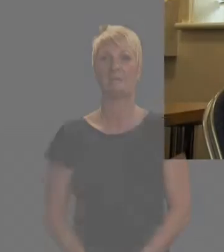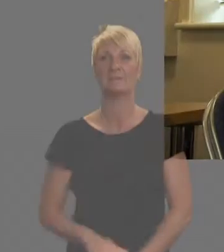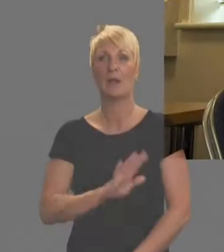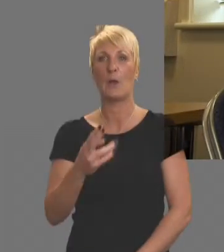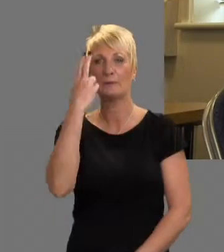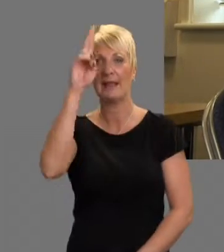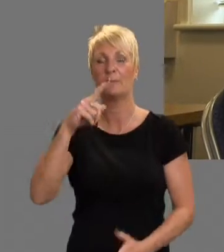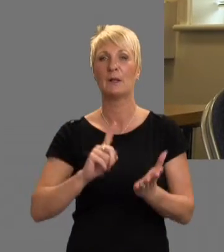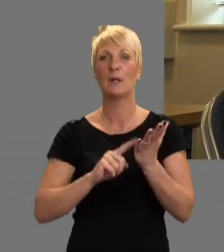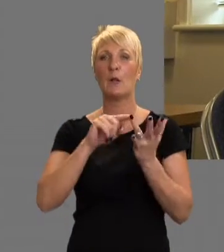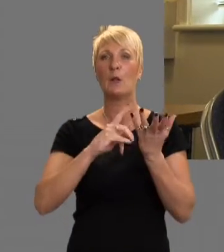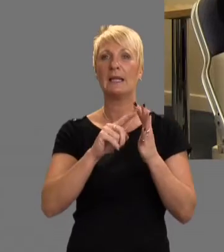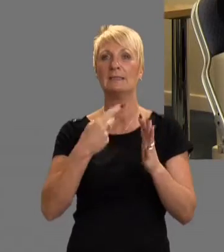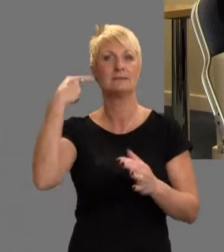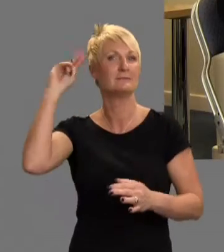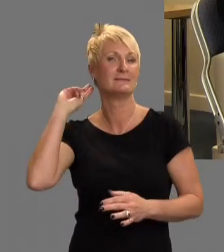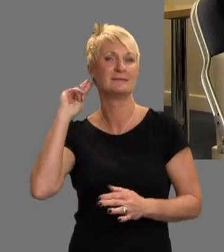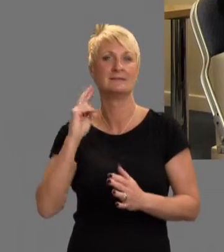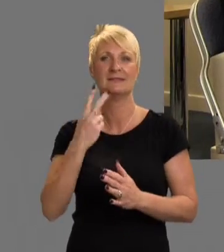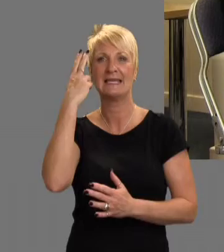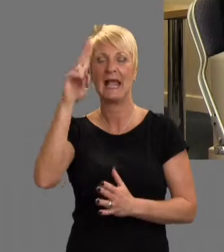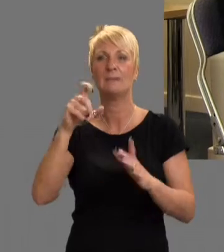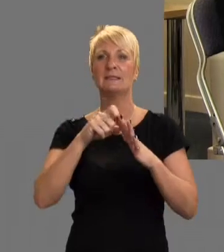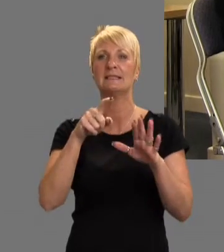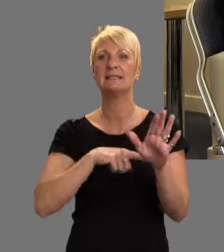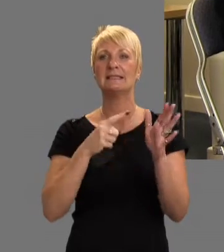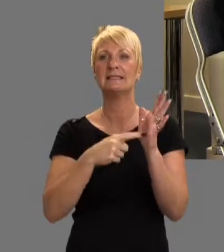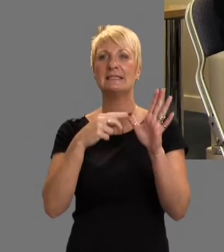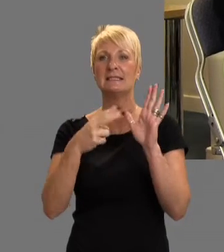Hi my name is Louise. Hello my name is Dylan.